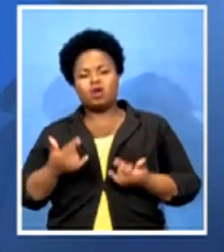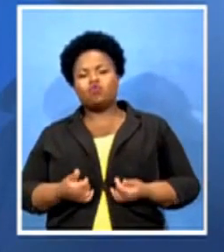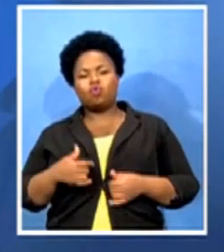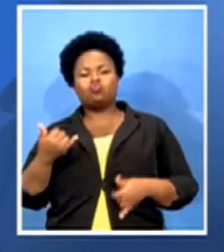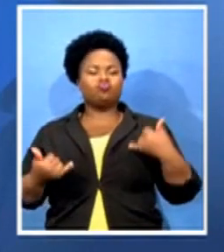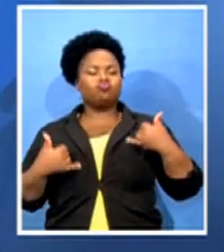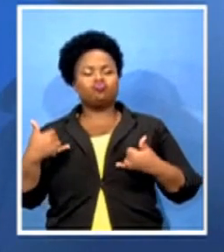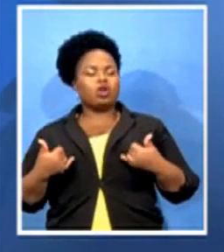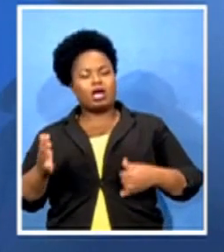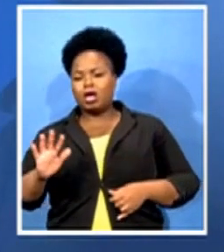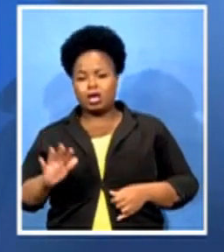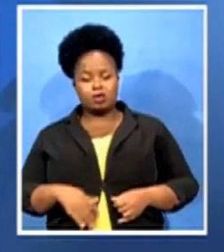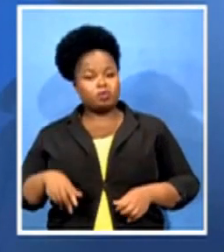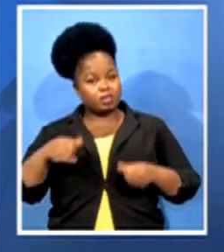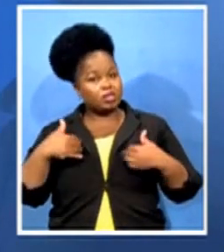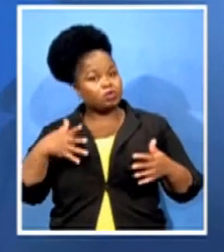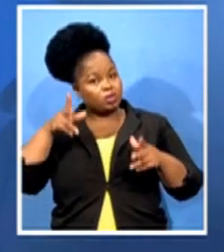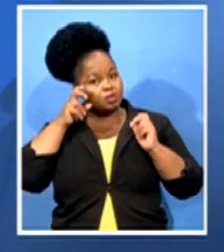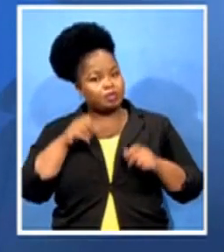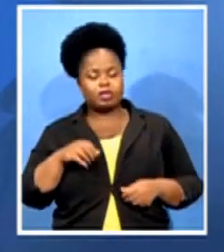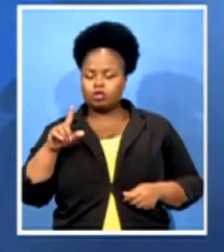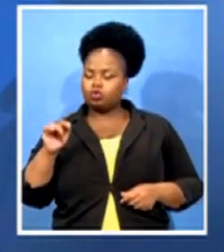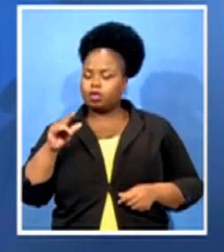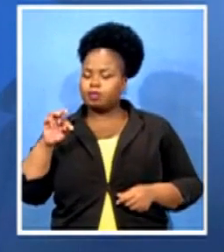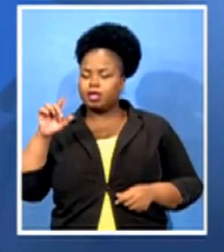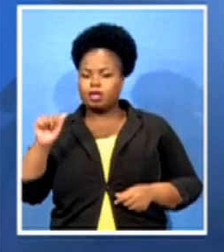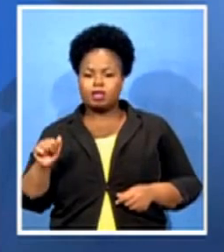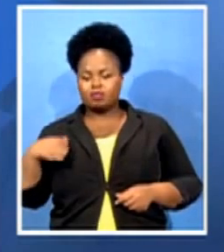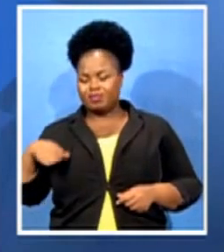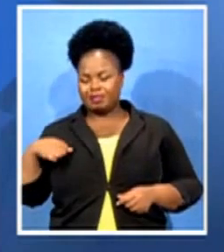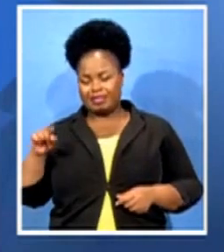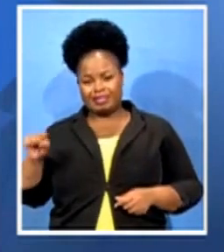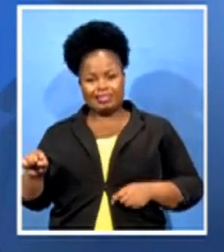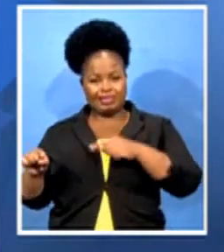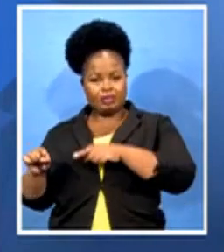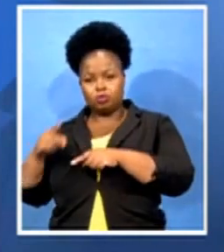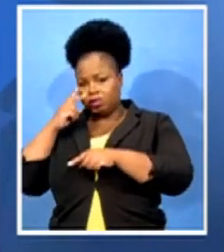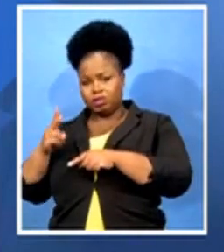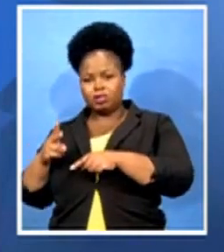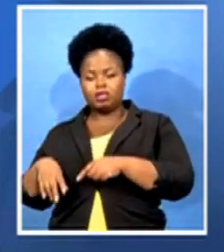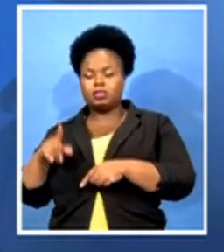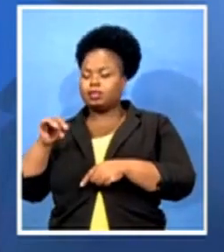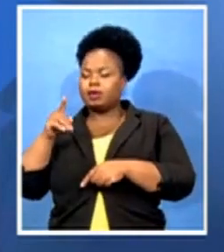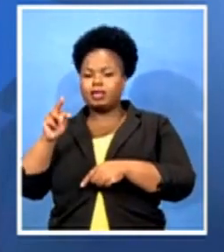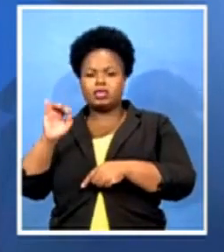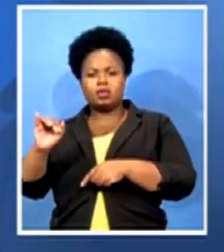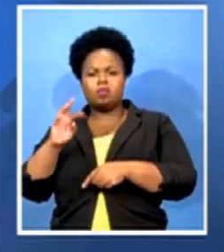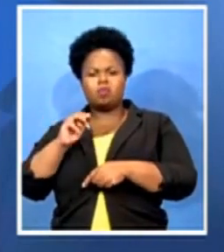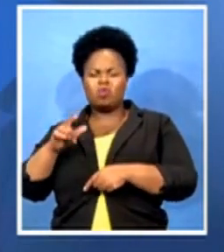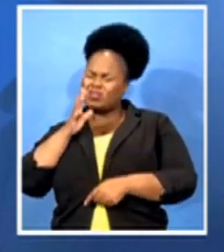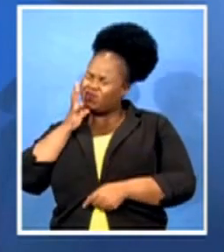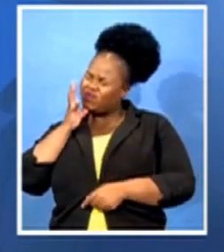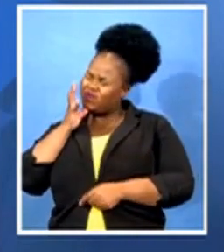go to Tulamella Municipality now, you will see that in Tawani Mall, it is full to capacity. And then you ask yourself,